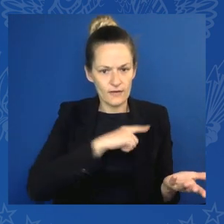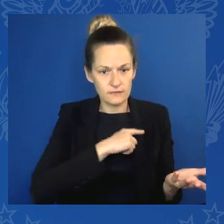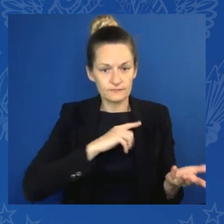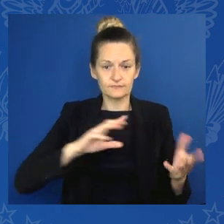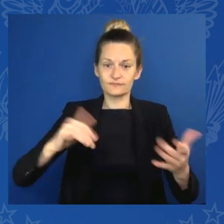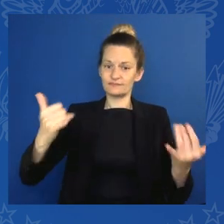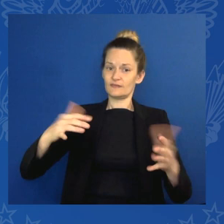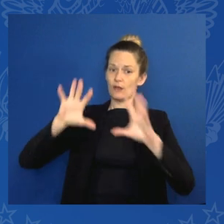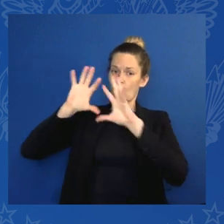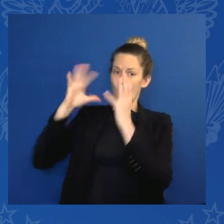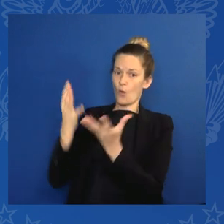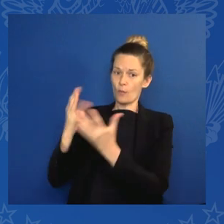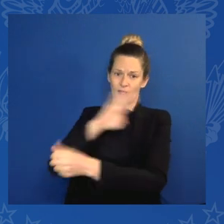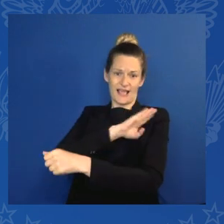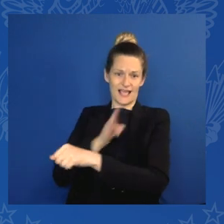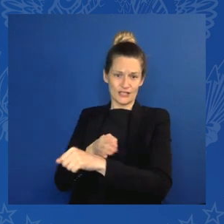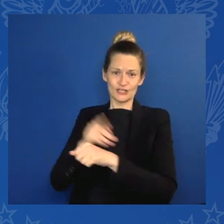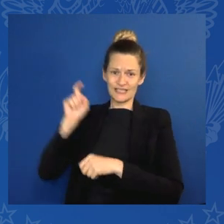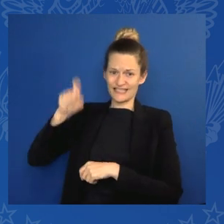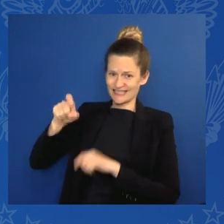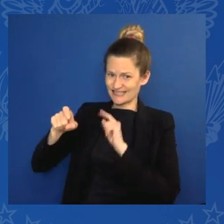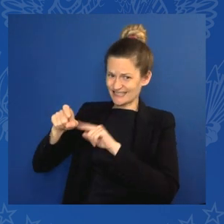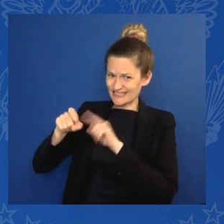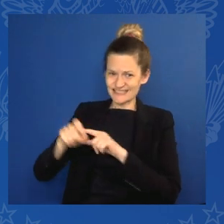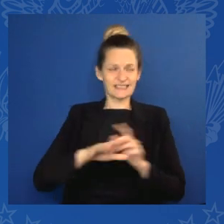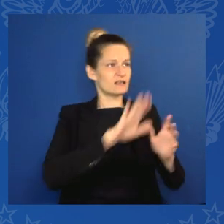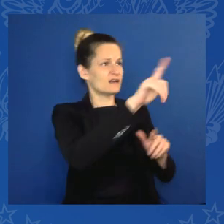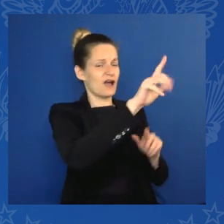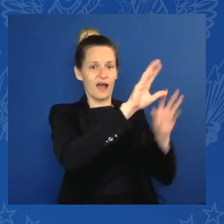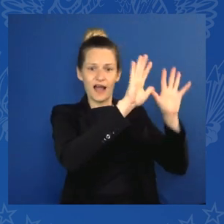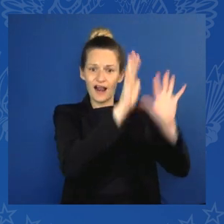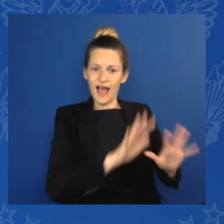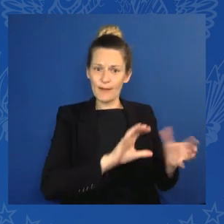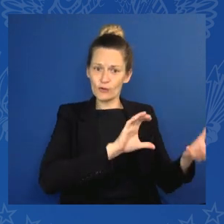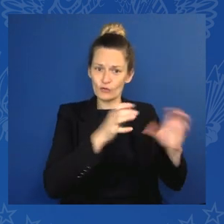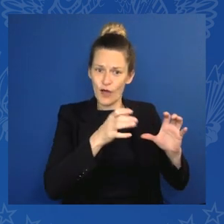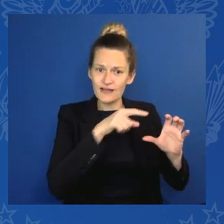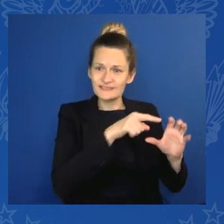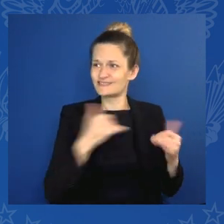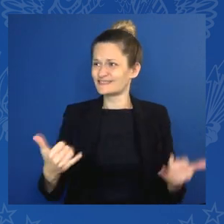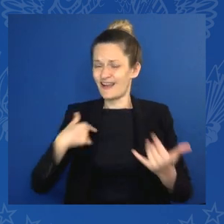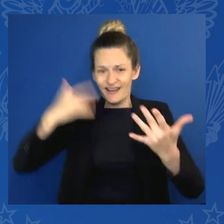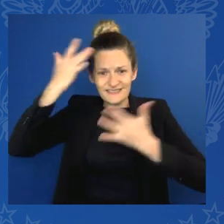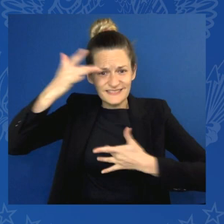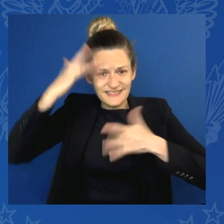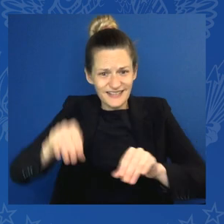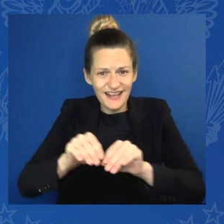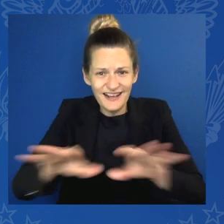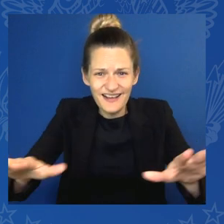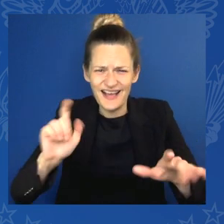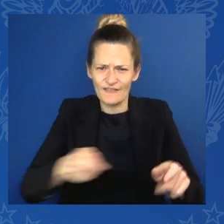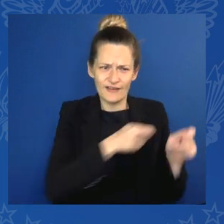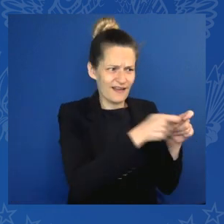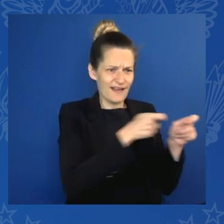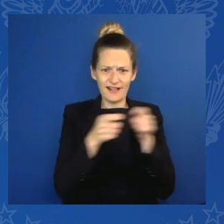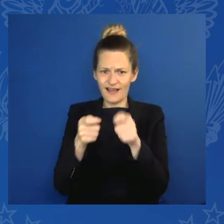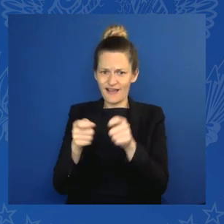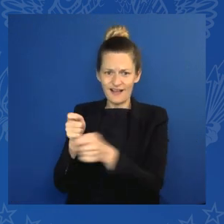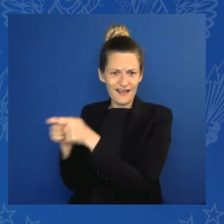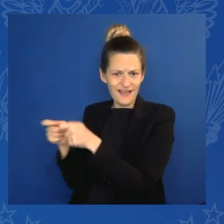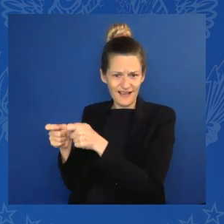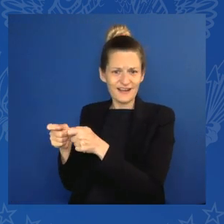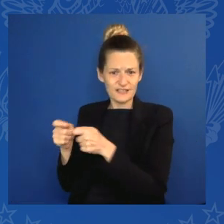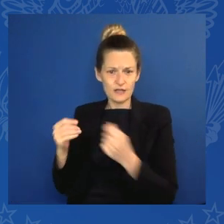dealing with the spread of diseases. And the choices we make now, in my view, are going to set a direction of our world